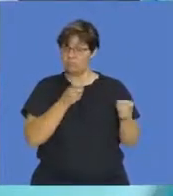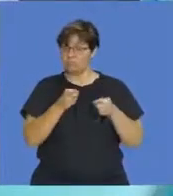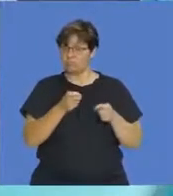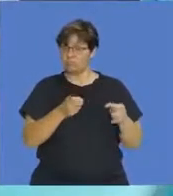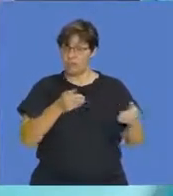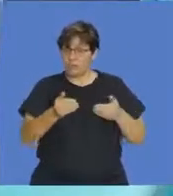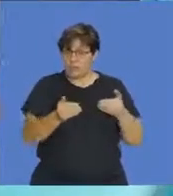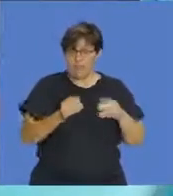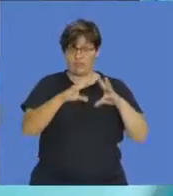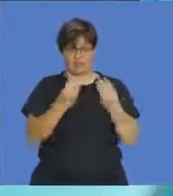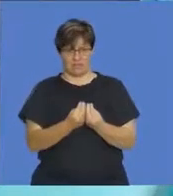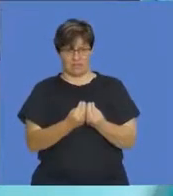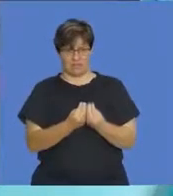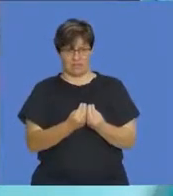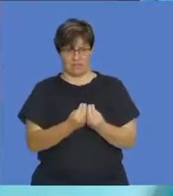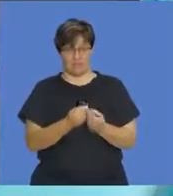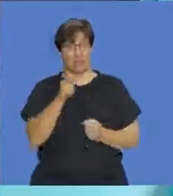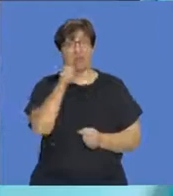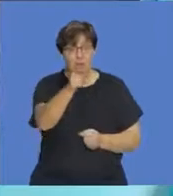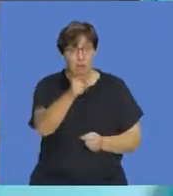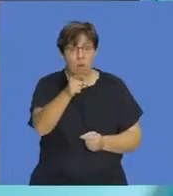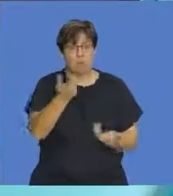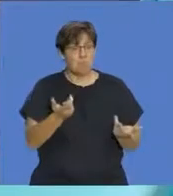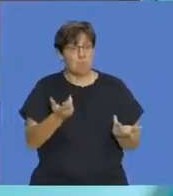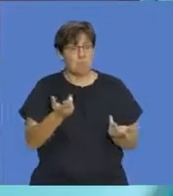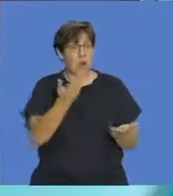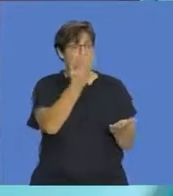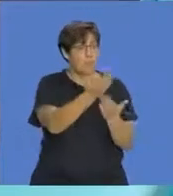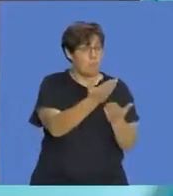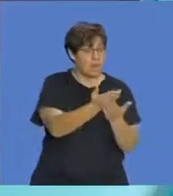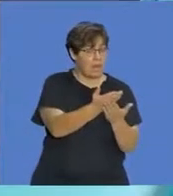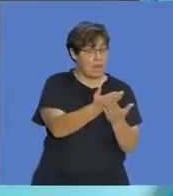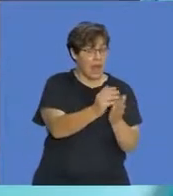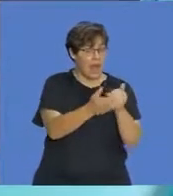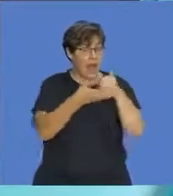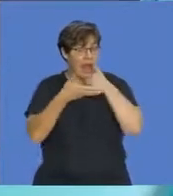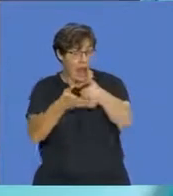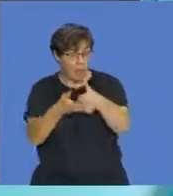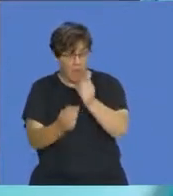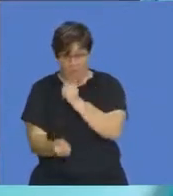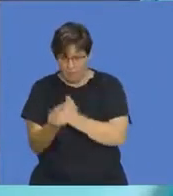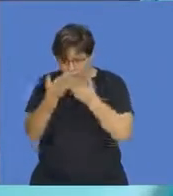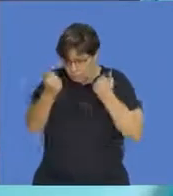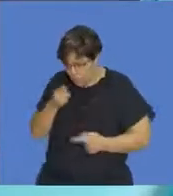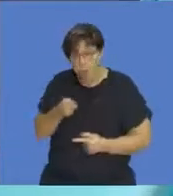true. You never know what's going to happen but probability can help you find the answers as long as you